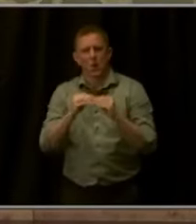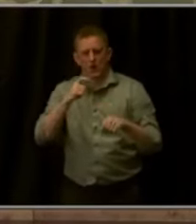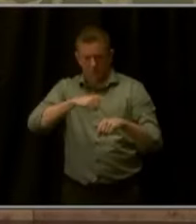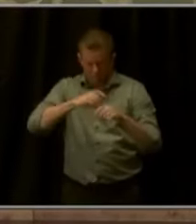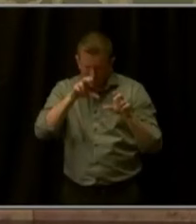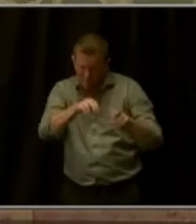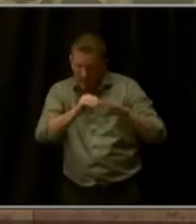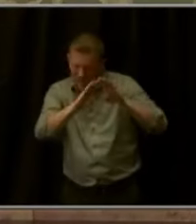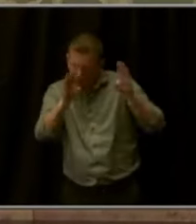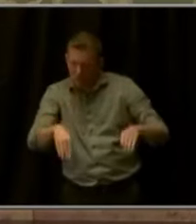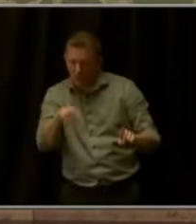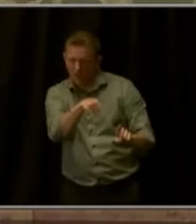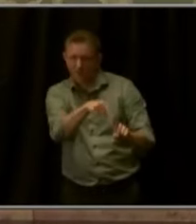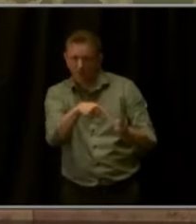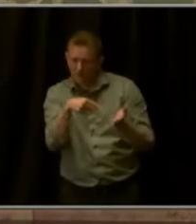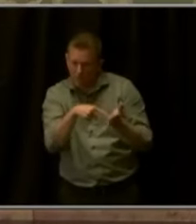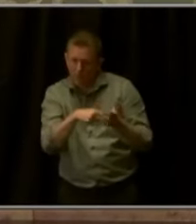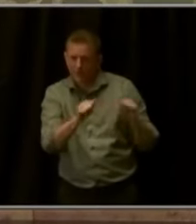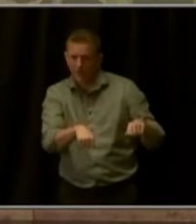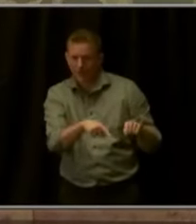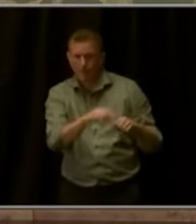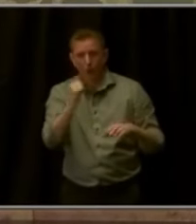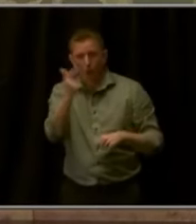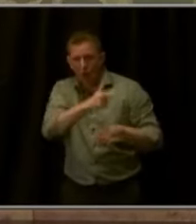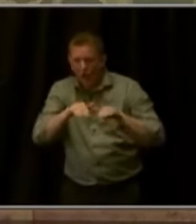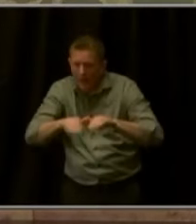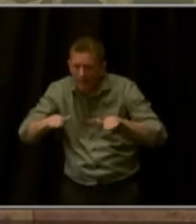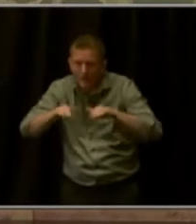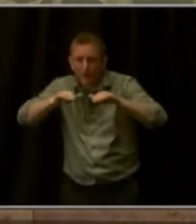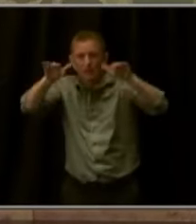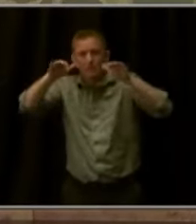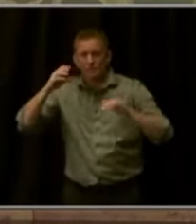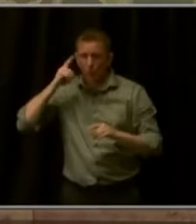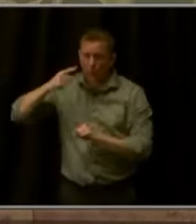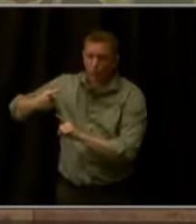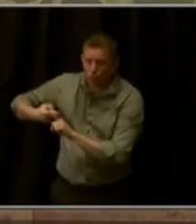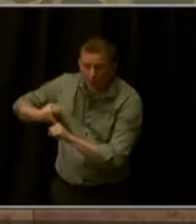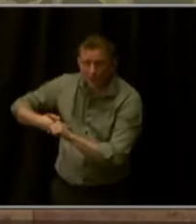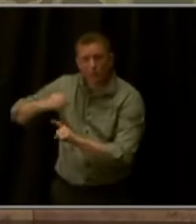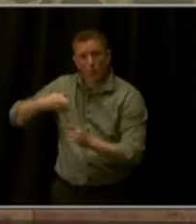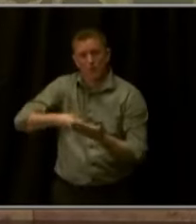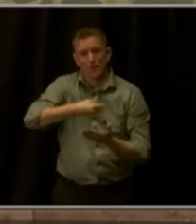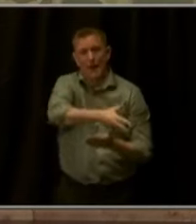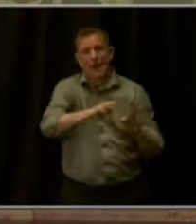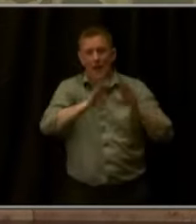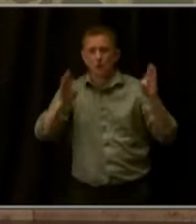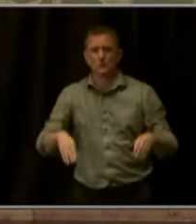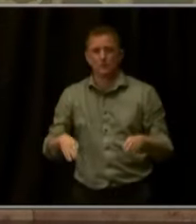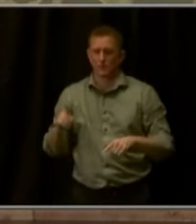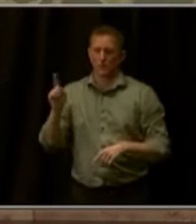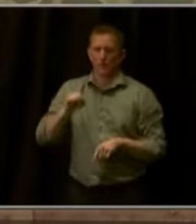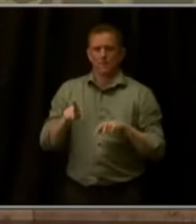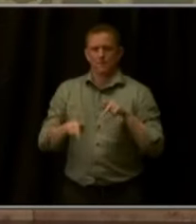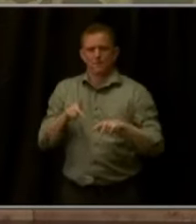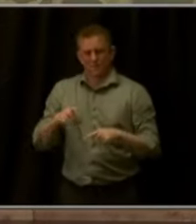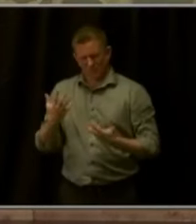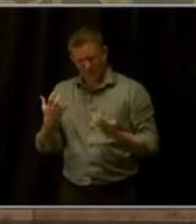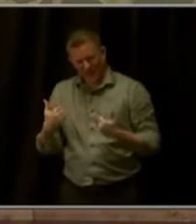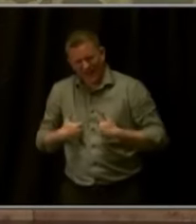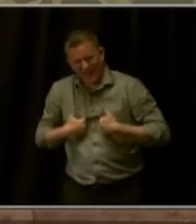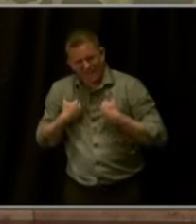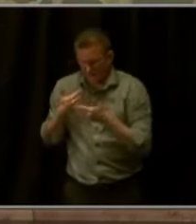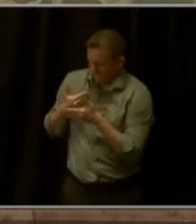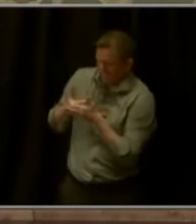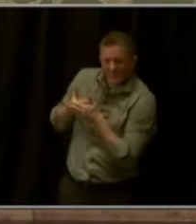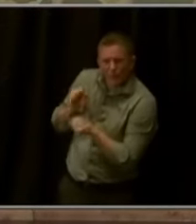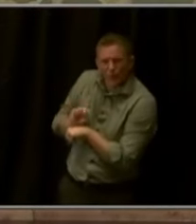income levels can rent or buy in the communities where people want to live near job opportunities that pay well. And